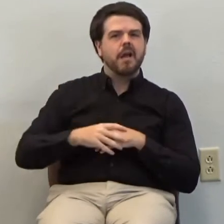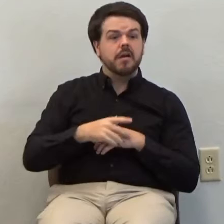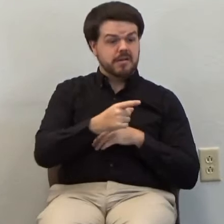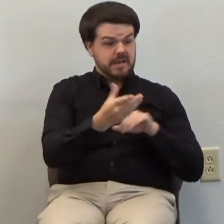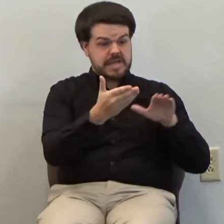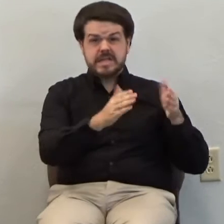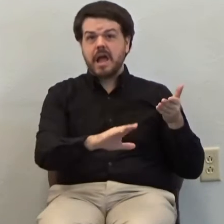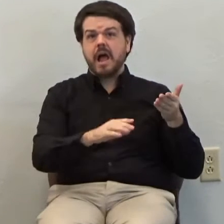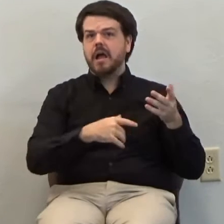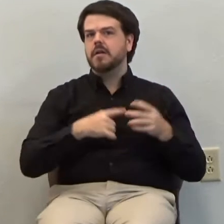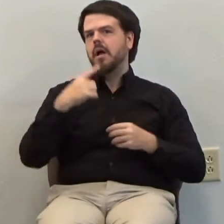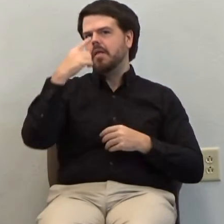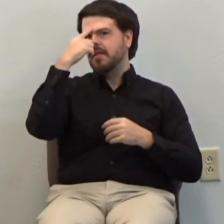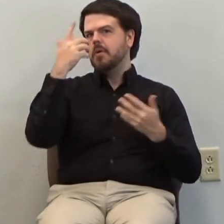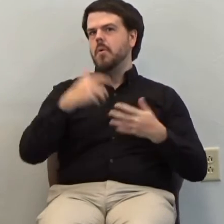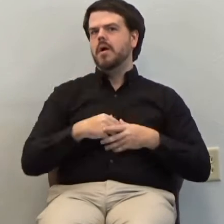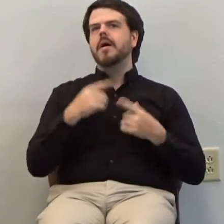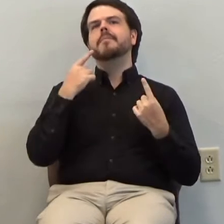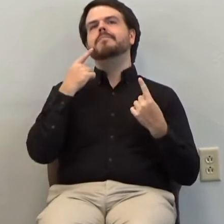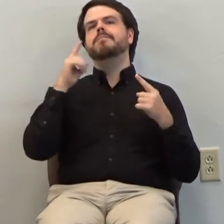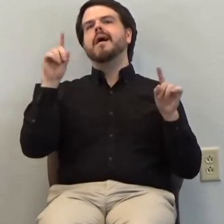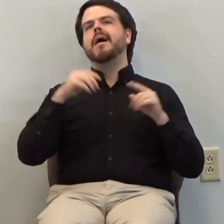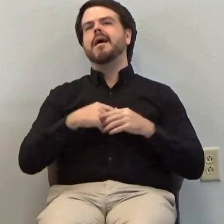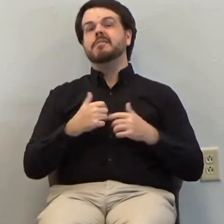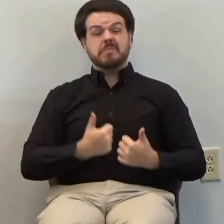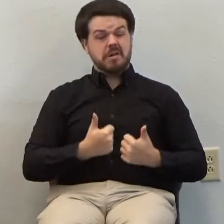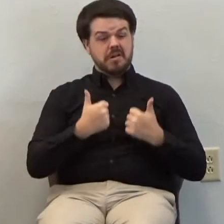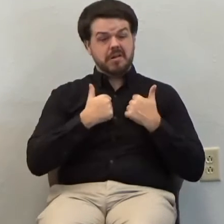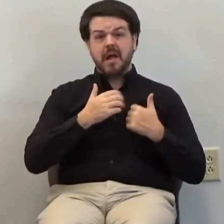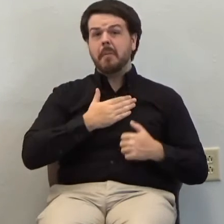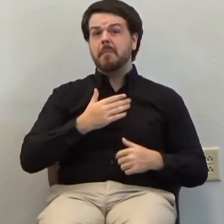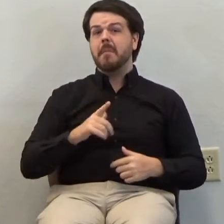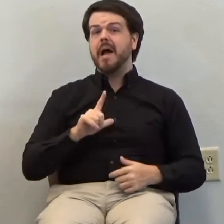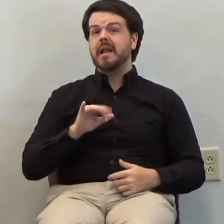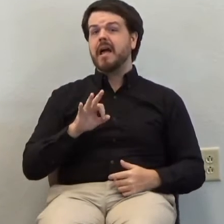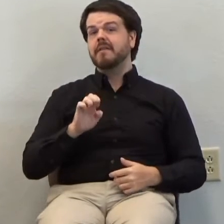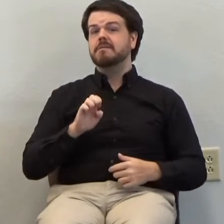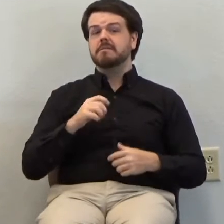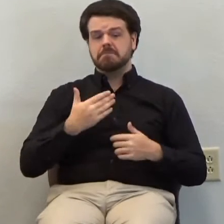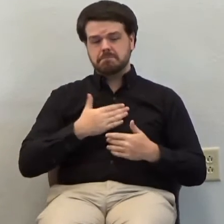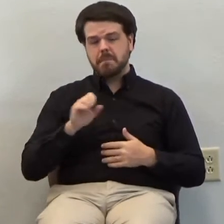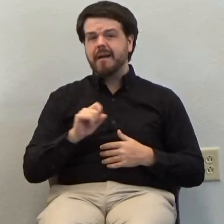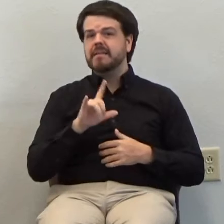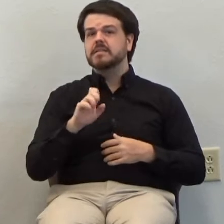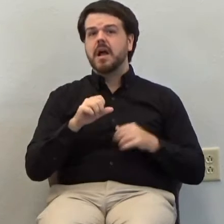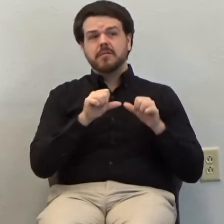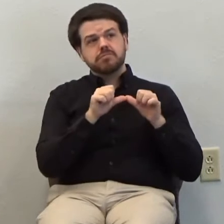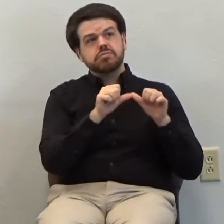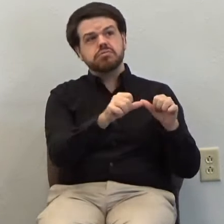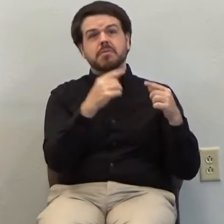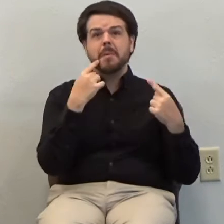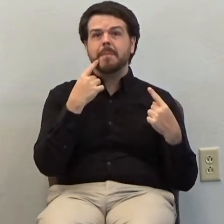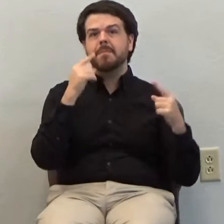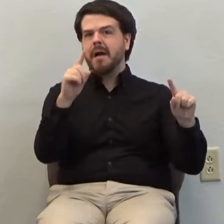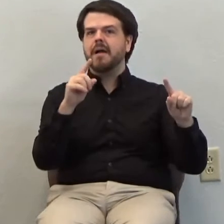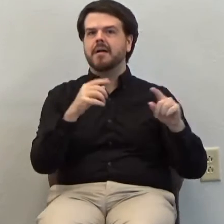that they have succeeded, that they have lived the way that they wanted. And they've made it.